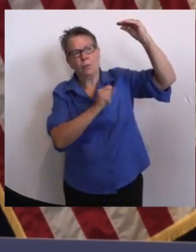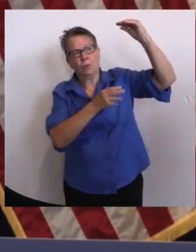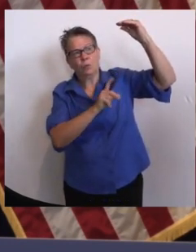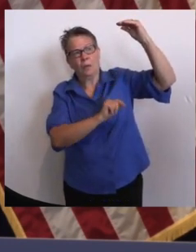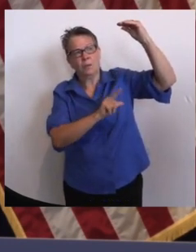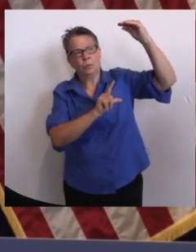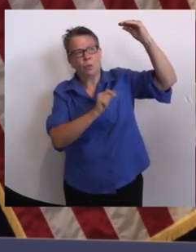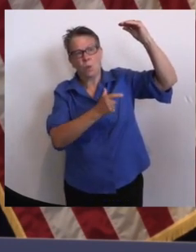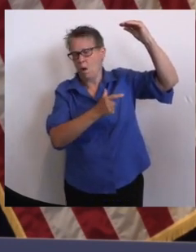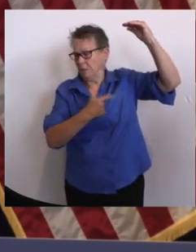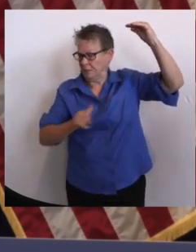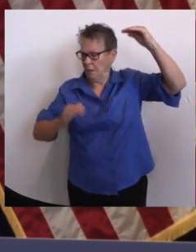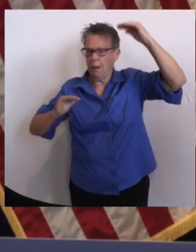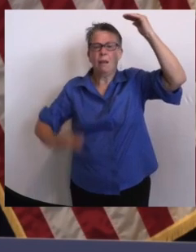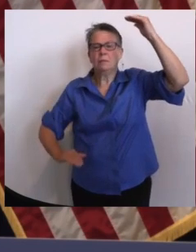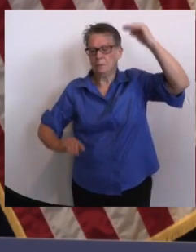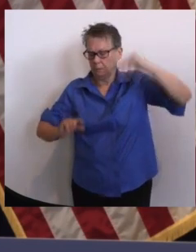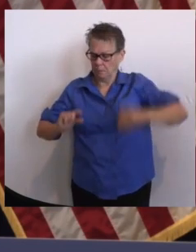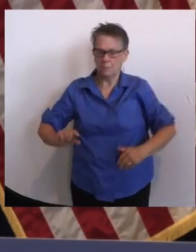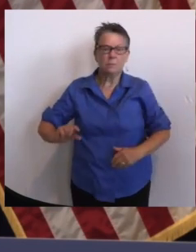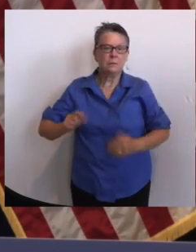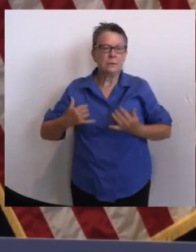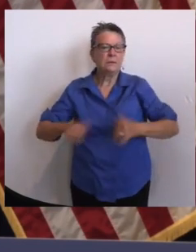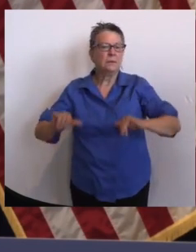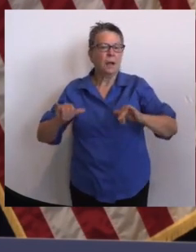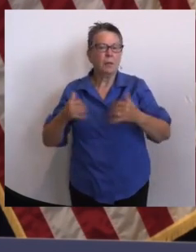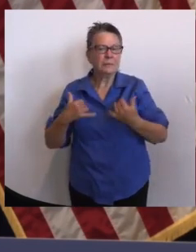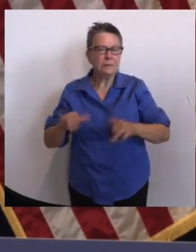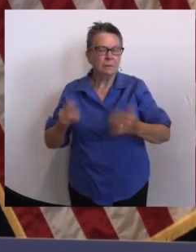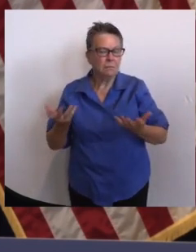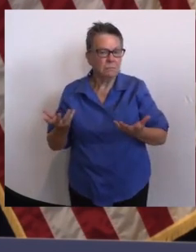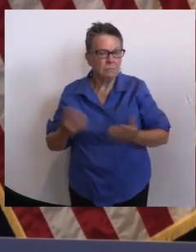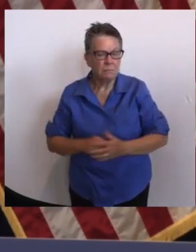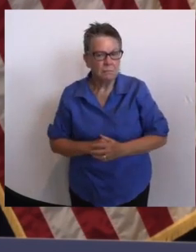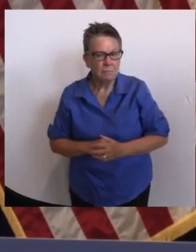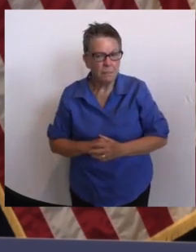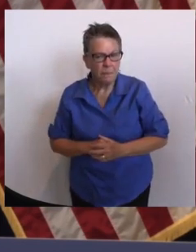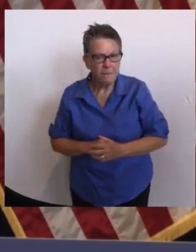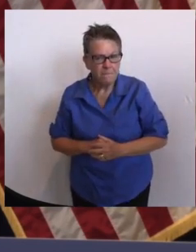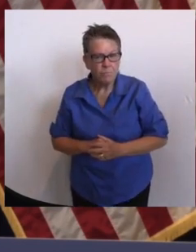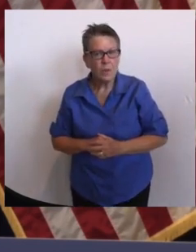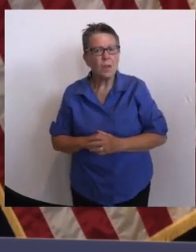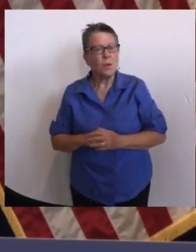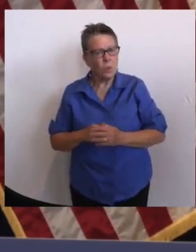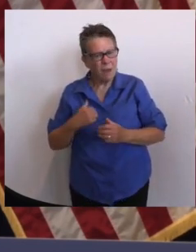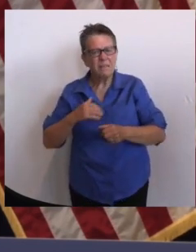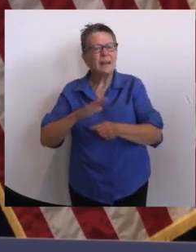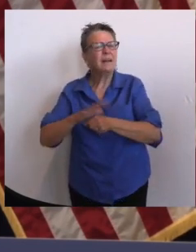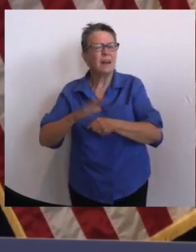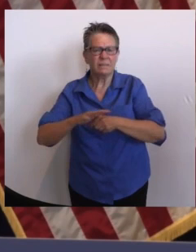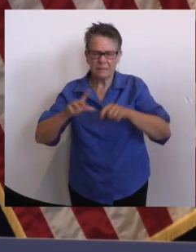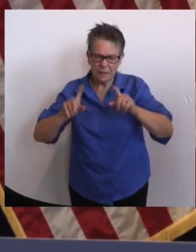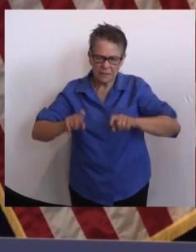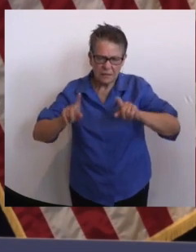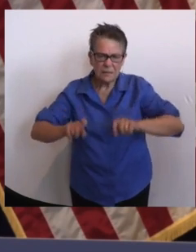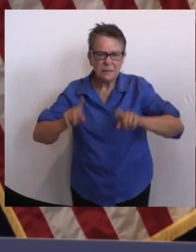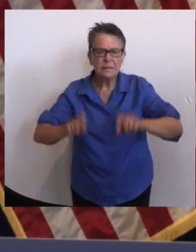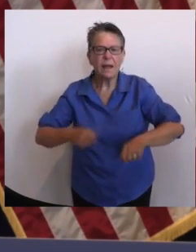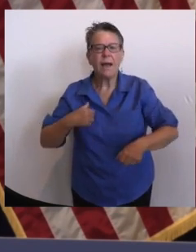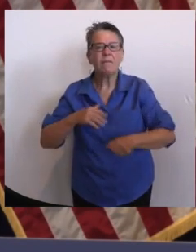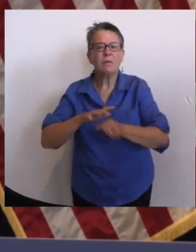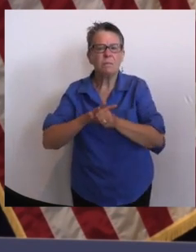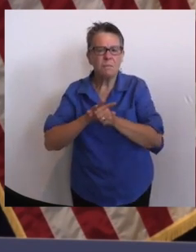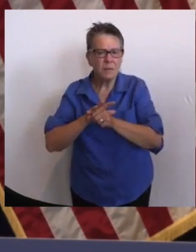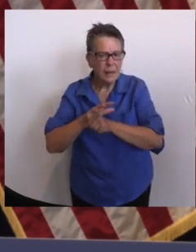How about testing? Yeah, we do believe we have enough testing capacity. We are working with the counties to make sure